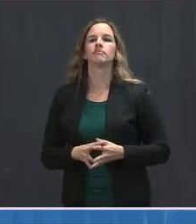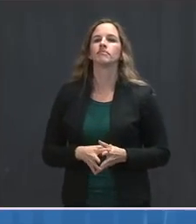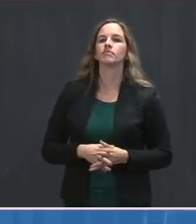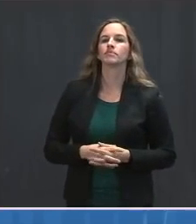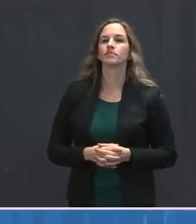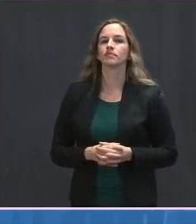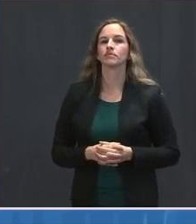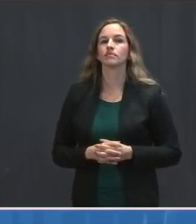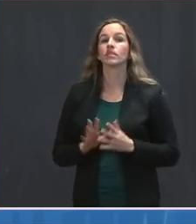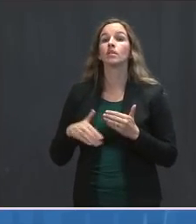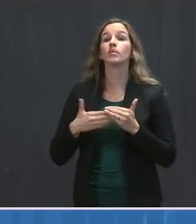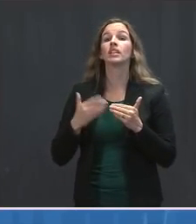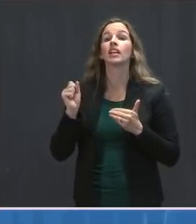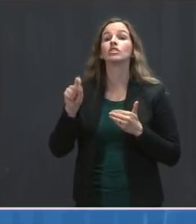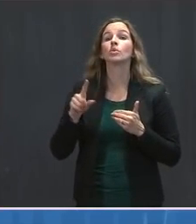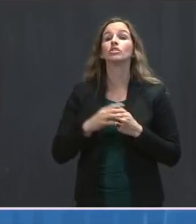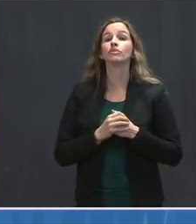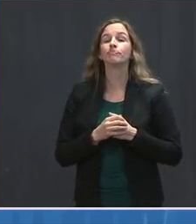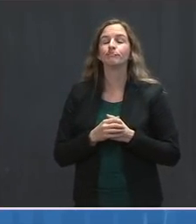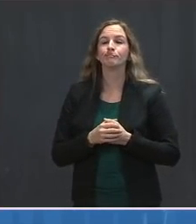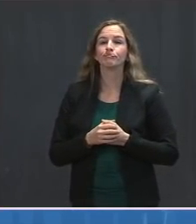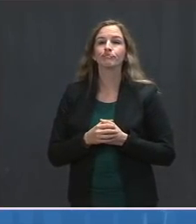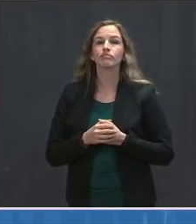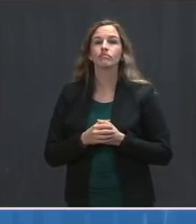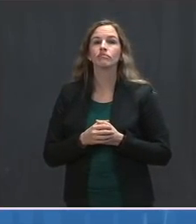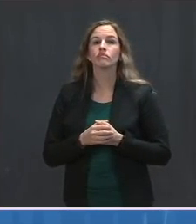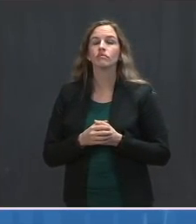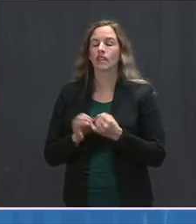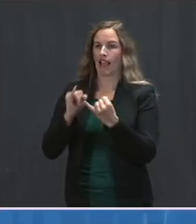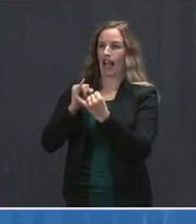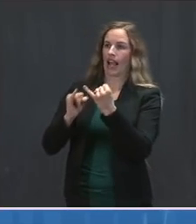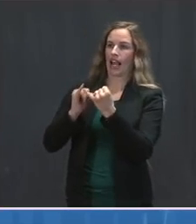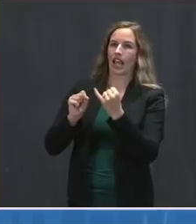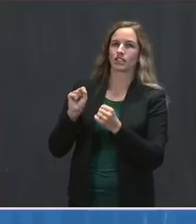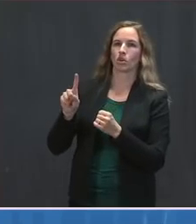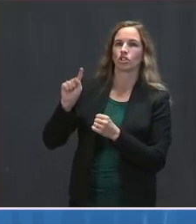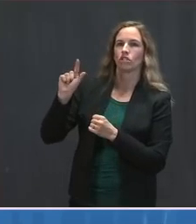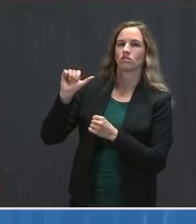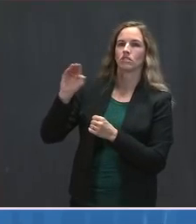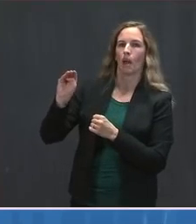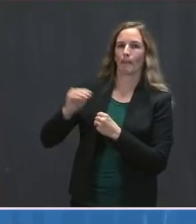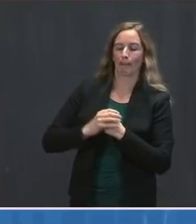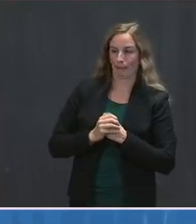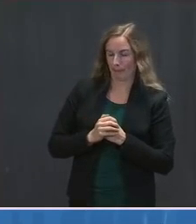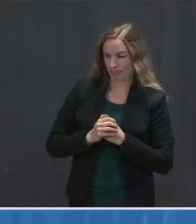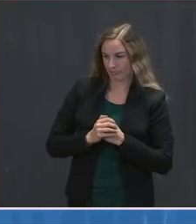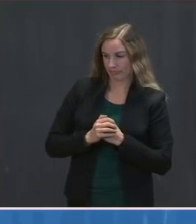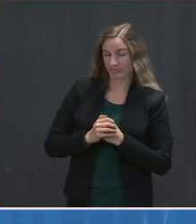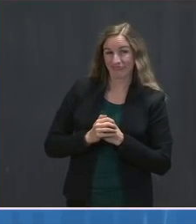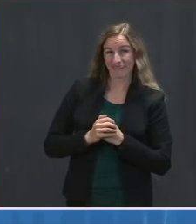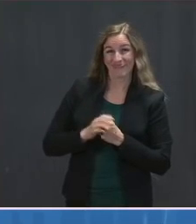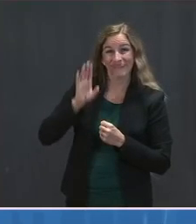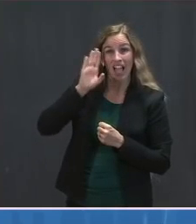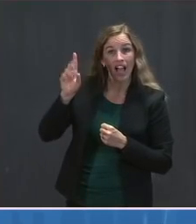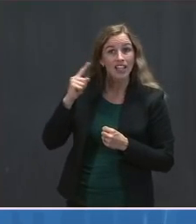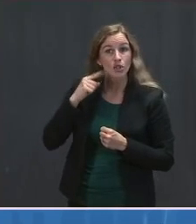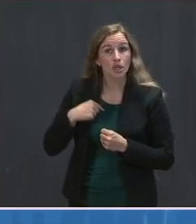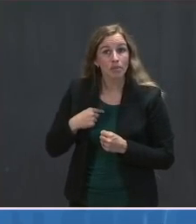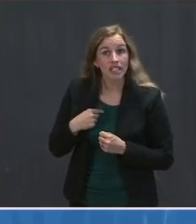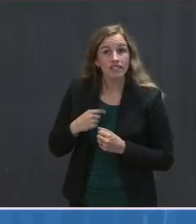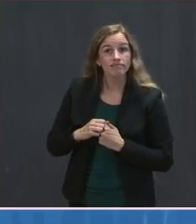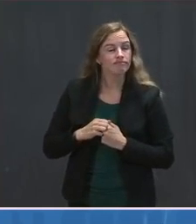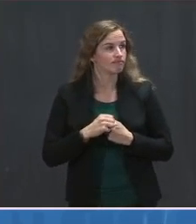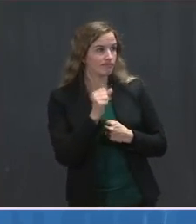Next question. All right, and last question. We'll go to Tommy Christopher at Mediaight. I can hear me. Yes.